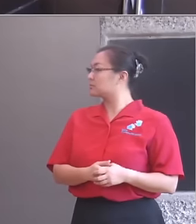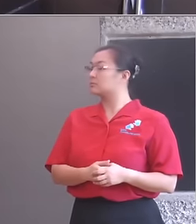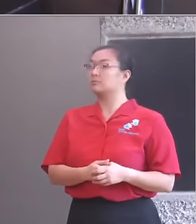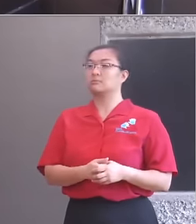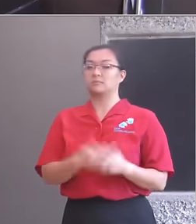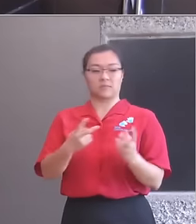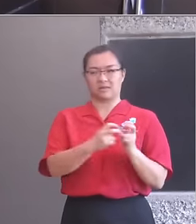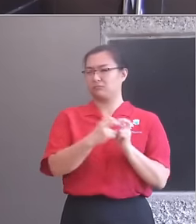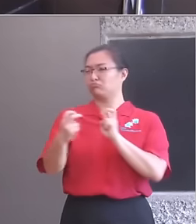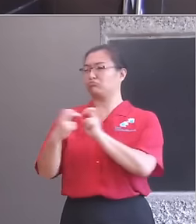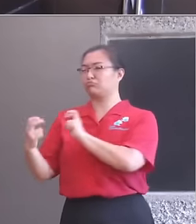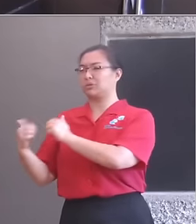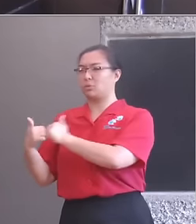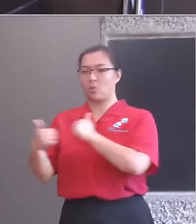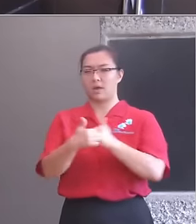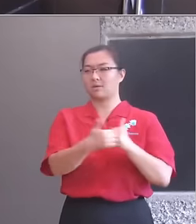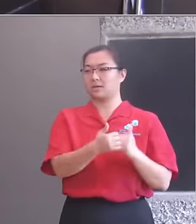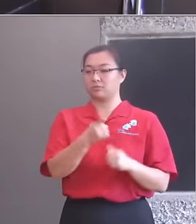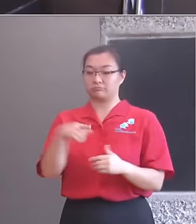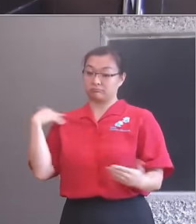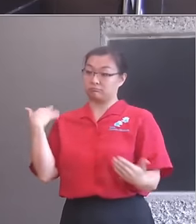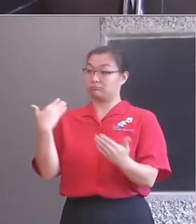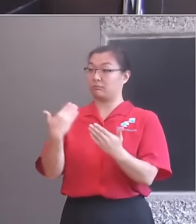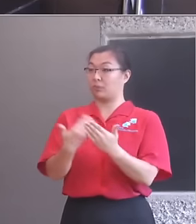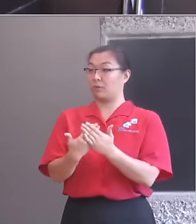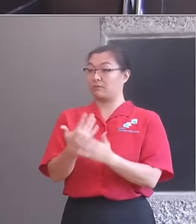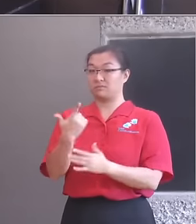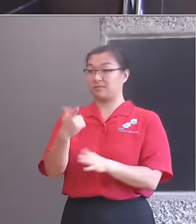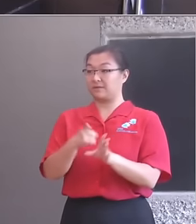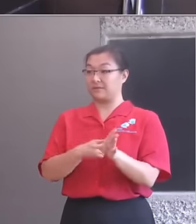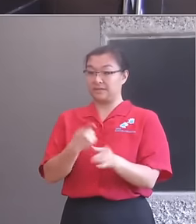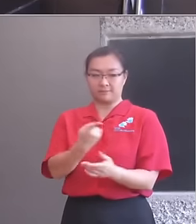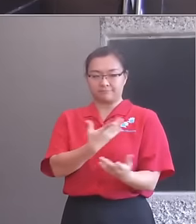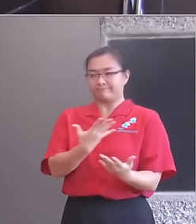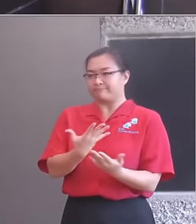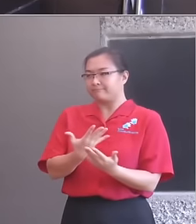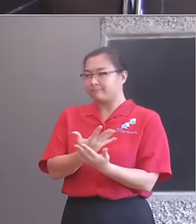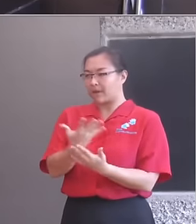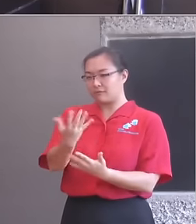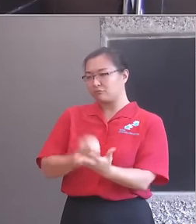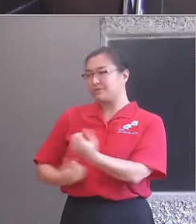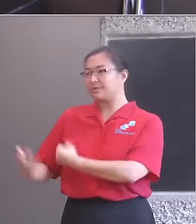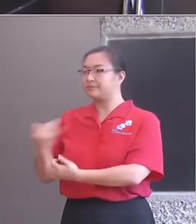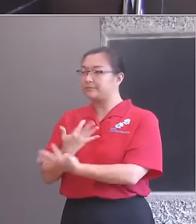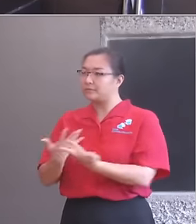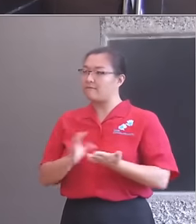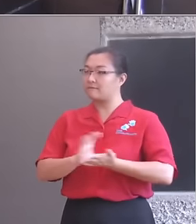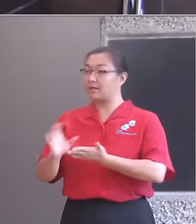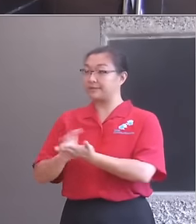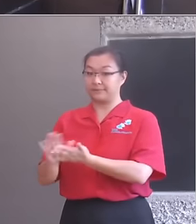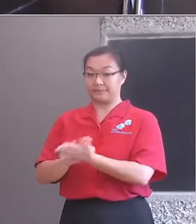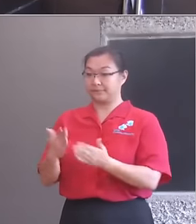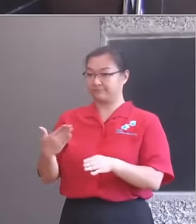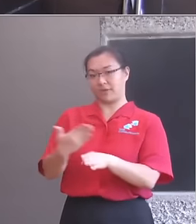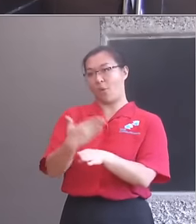partnerships, and new ways of working. Recent examples include the Times Education Supplements online platform that will